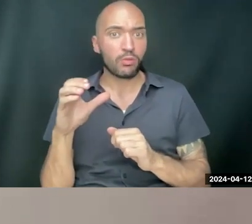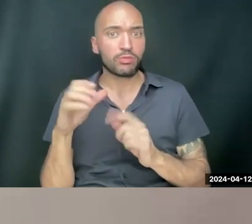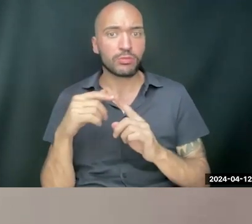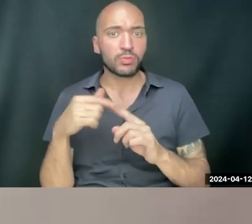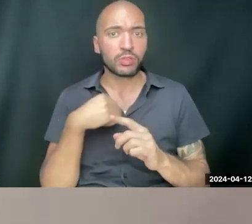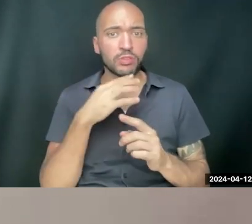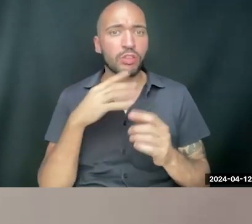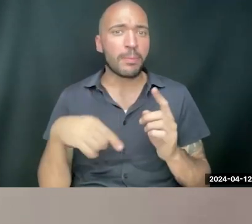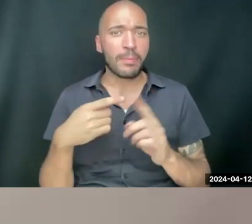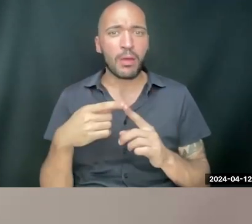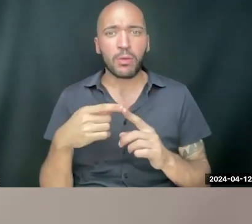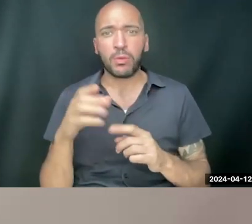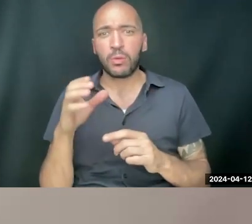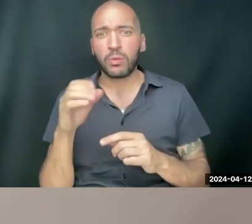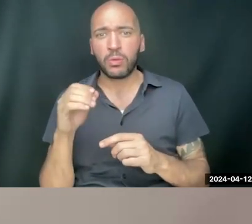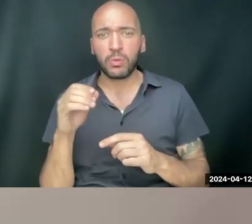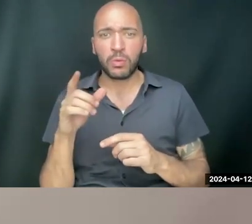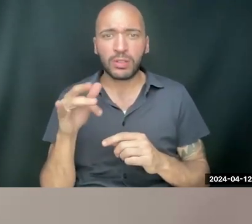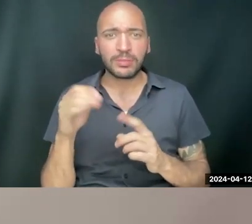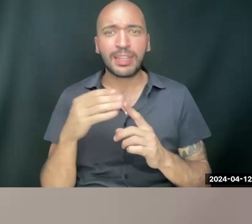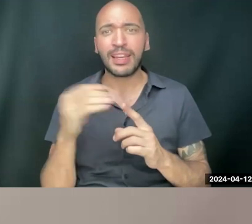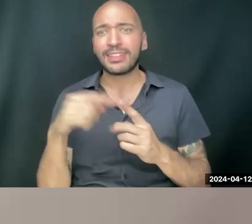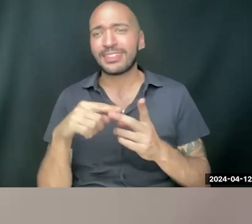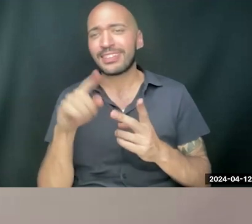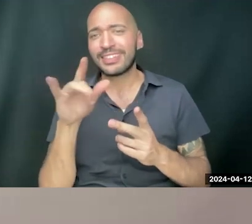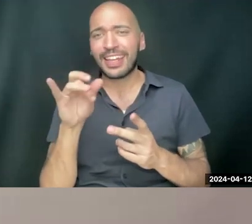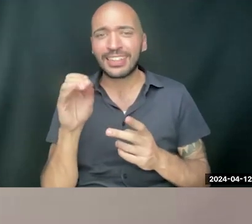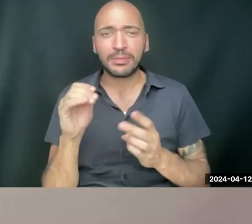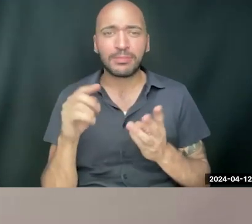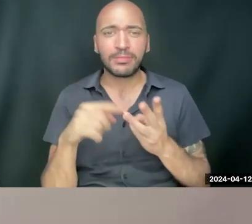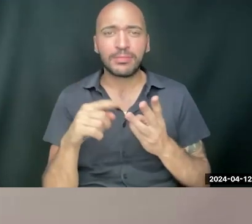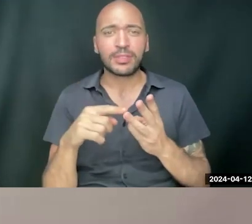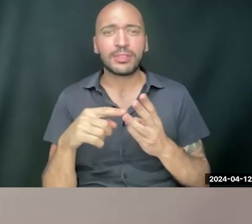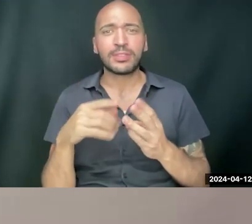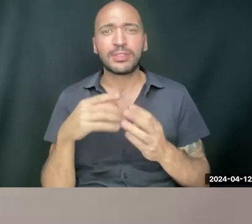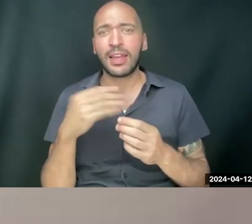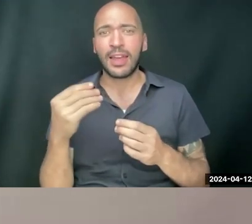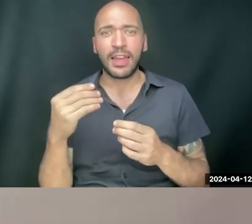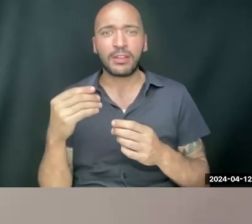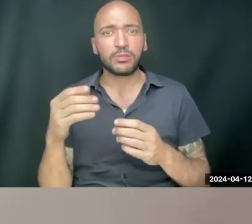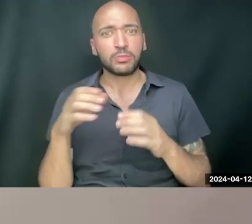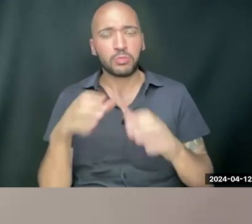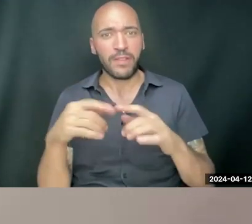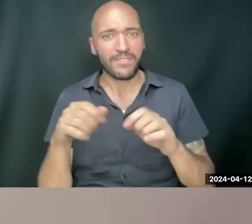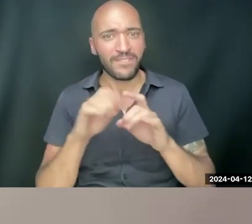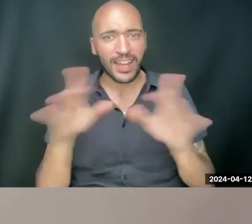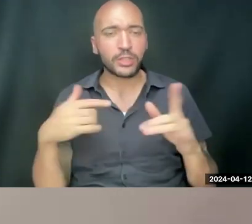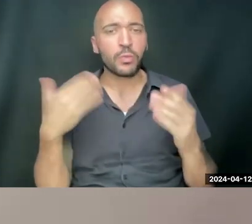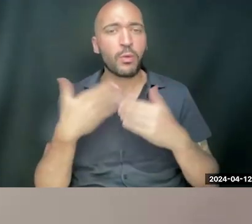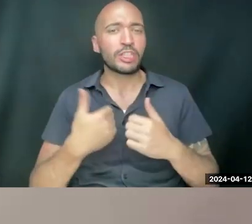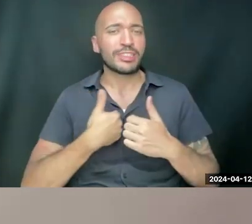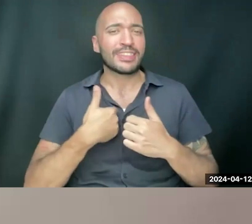too much about colonialists and Zionists and perpetrators of violence. Sometimes we focus on ourselves,